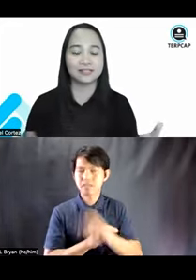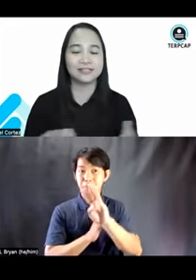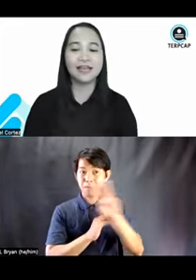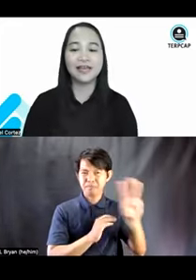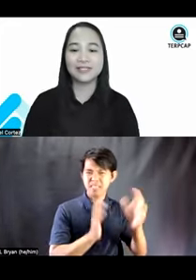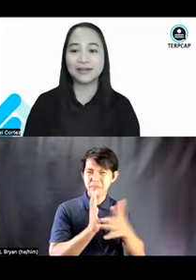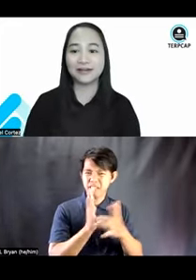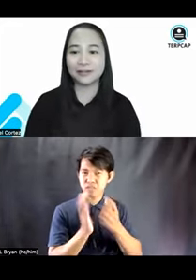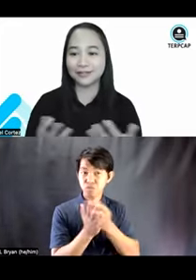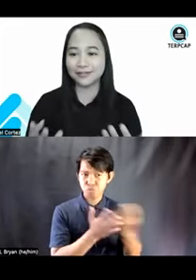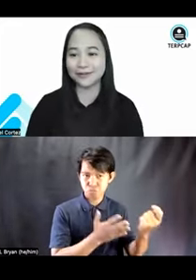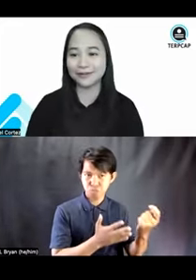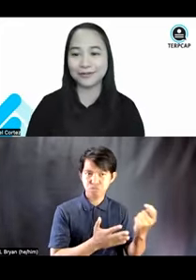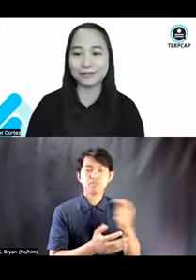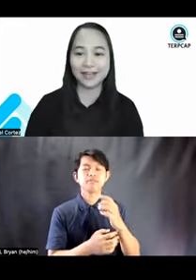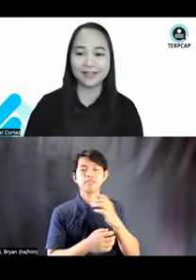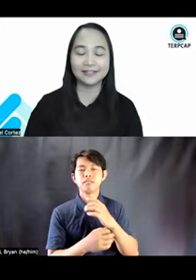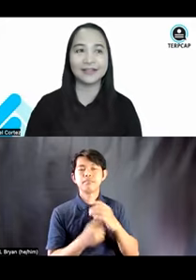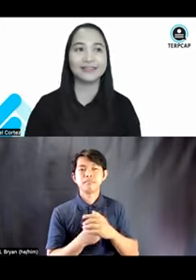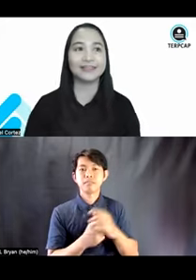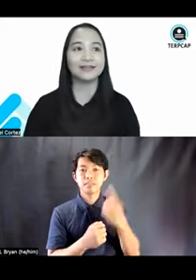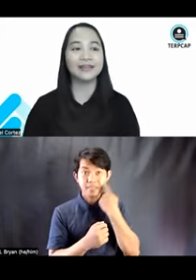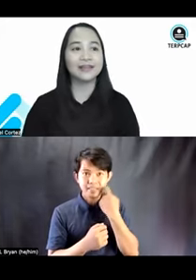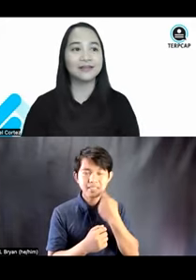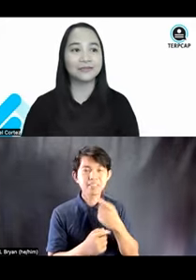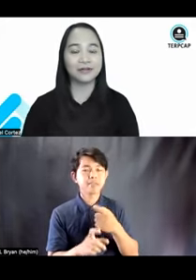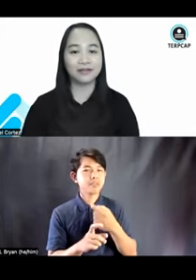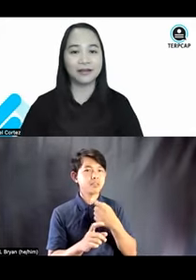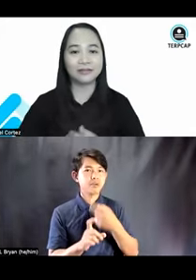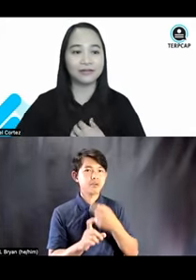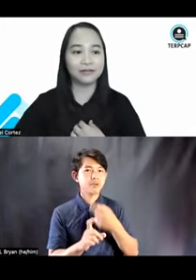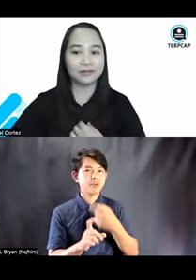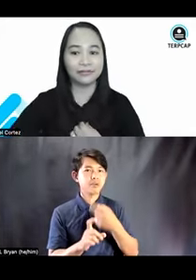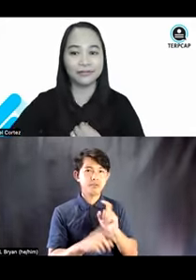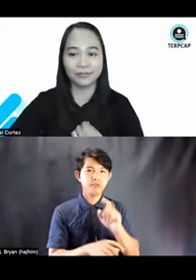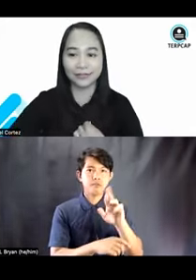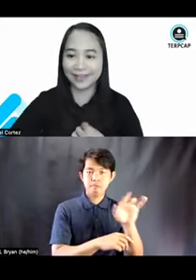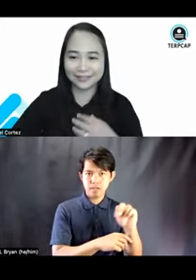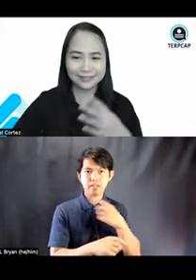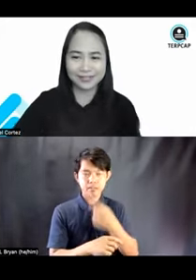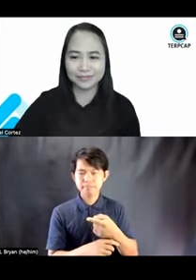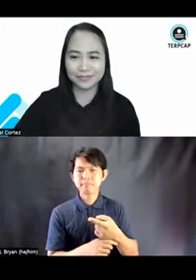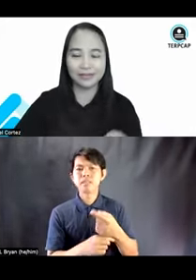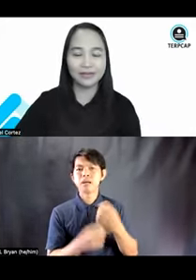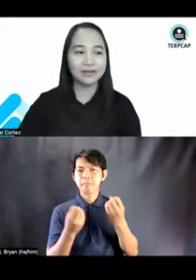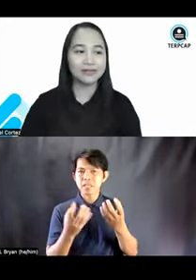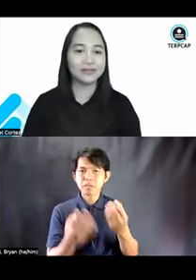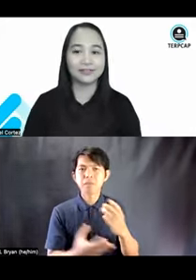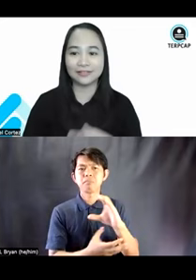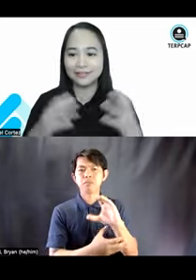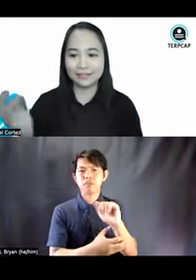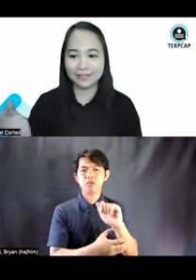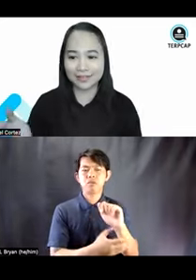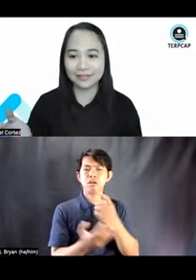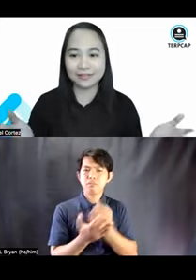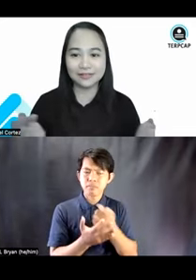collaterals. So, I heard earlier from Ryan, right, that there were a lot of collaterals, but without